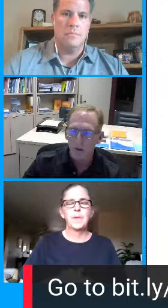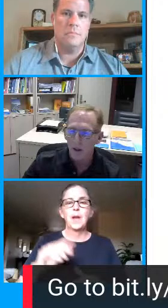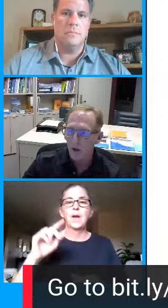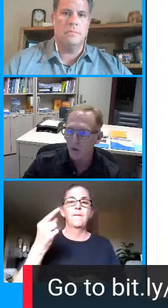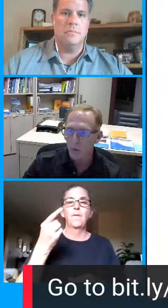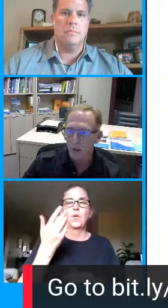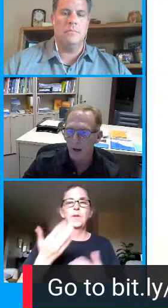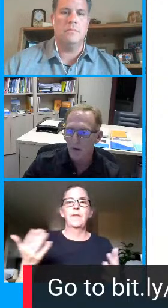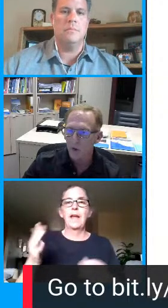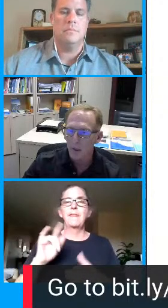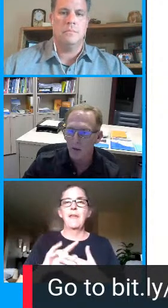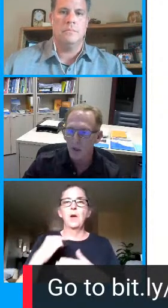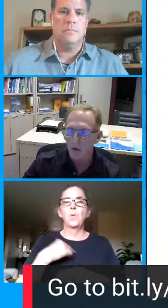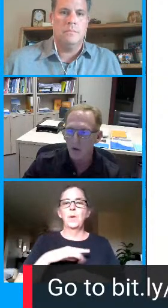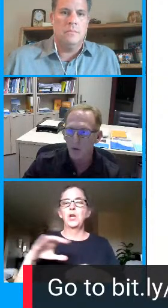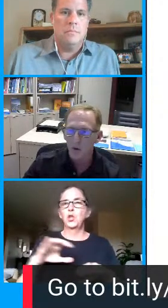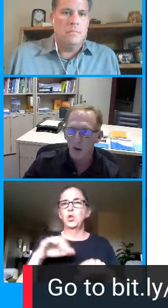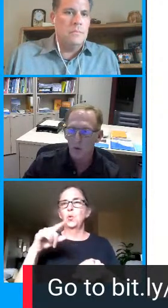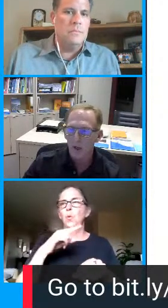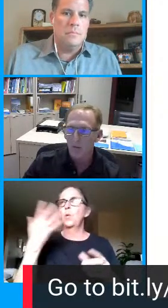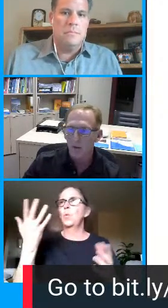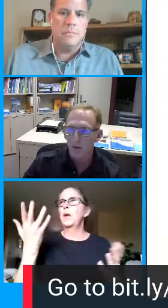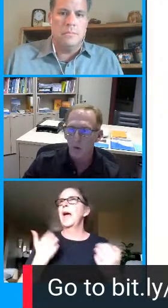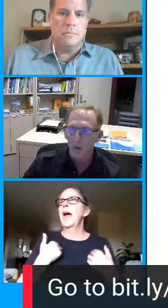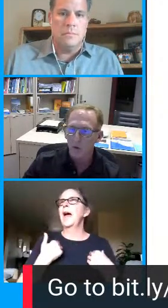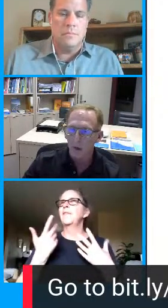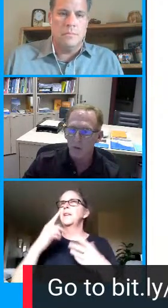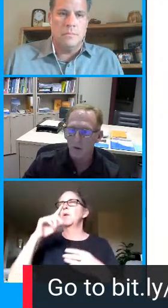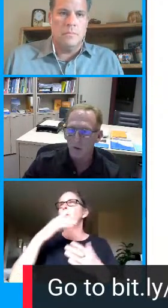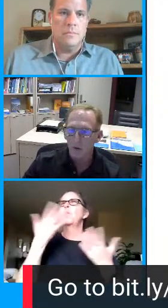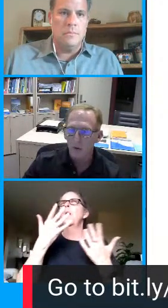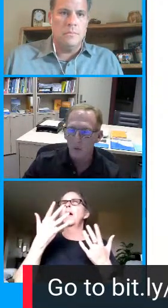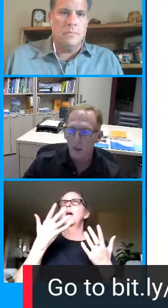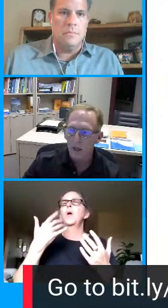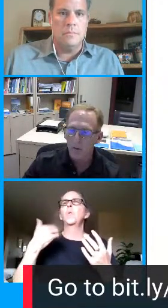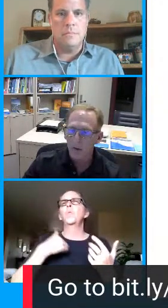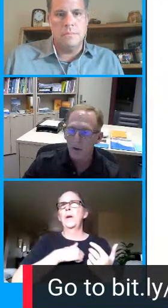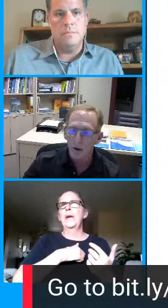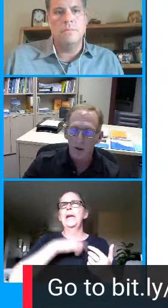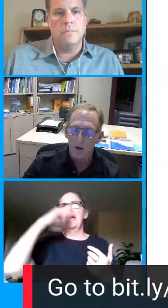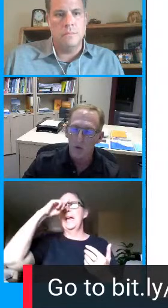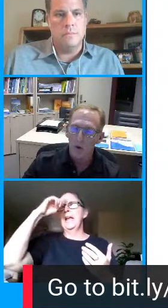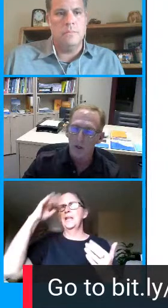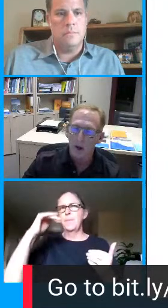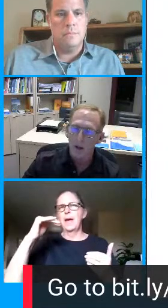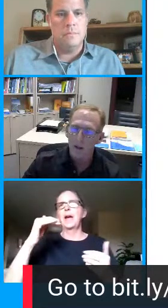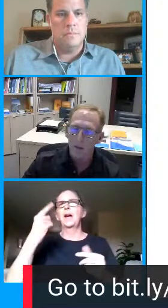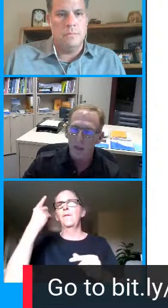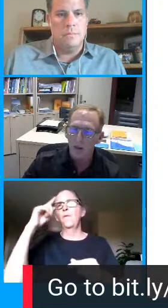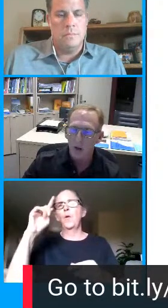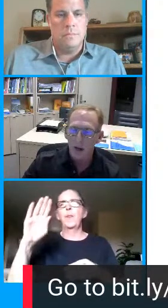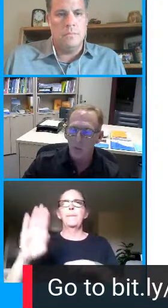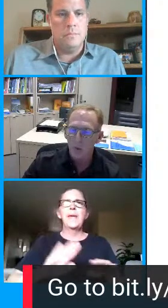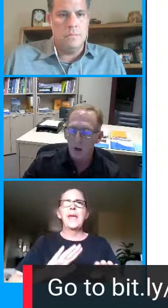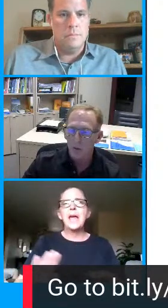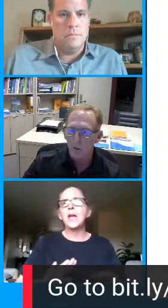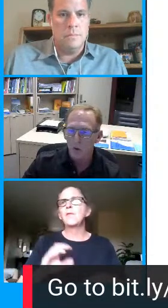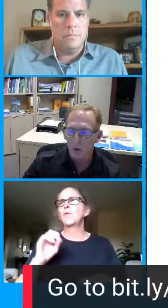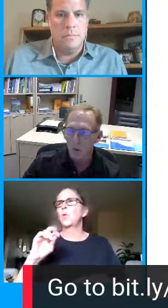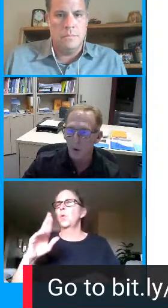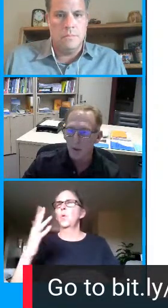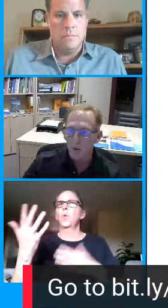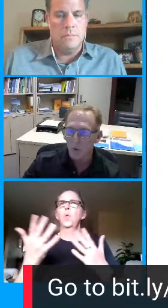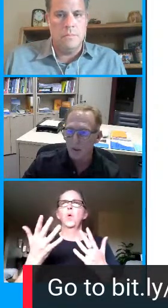do just like in the classroom we have expectations we have things that we expect of students behavior and whatnot at that time